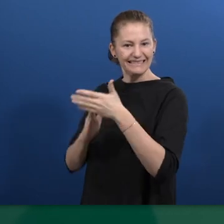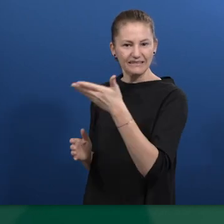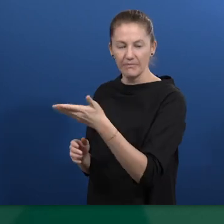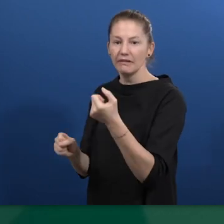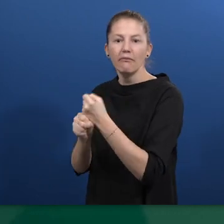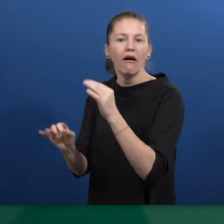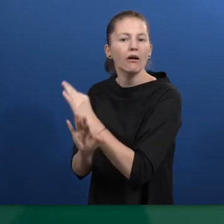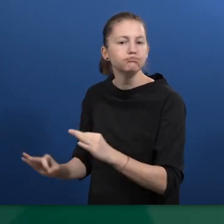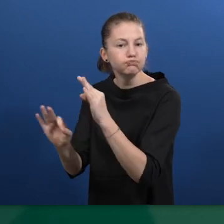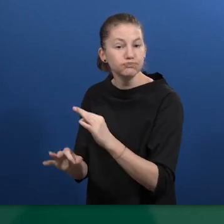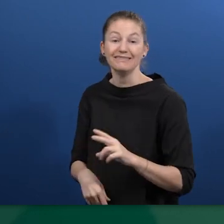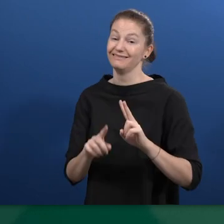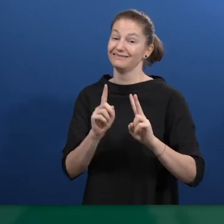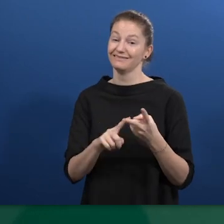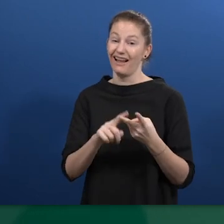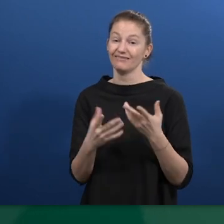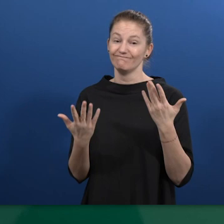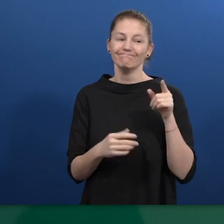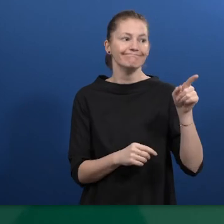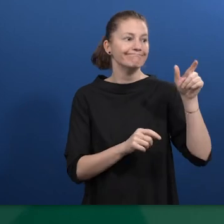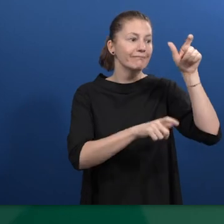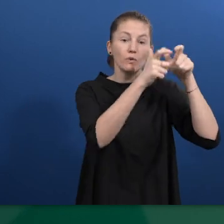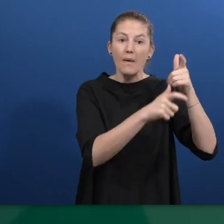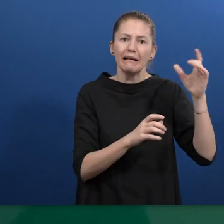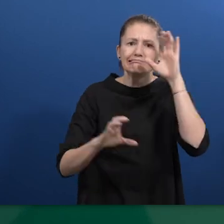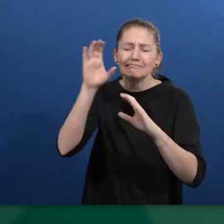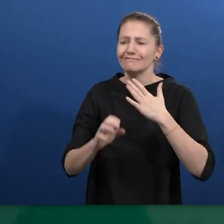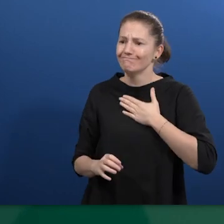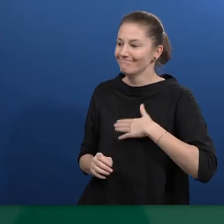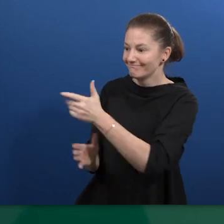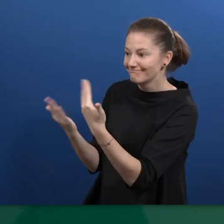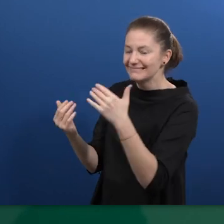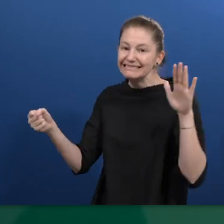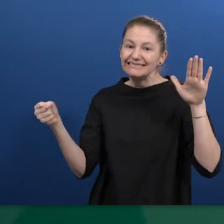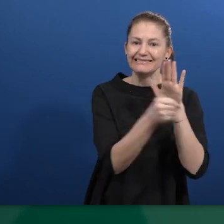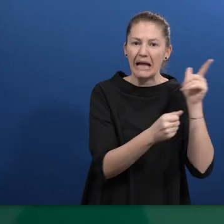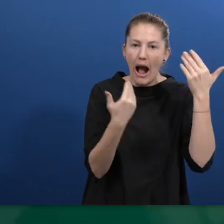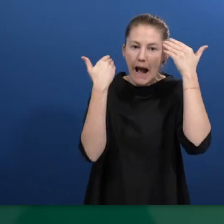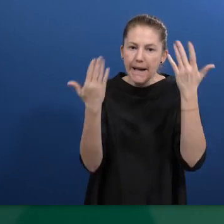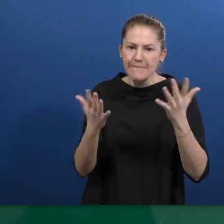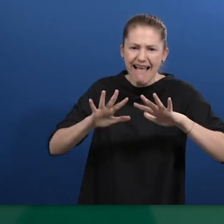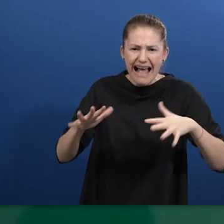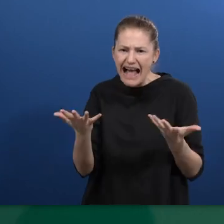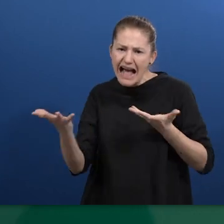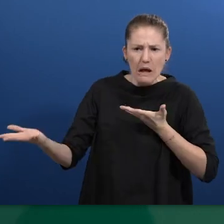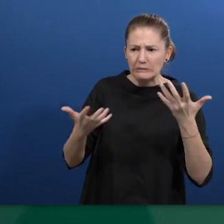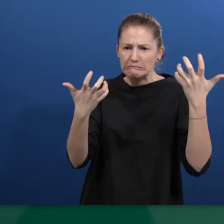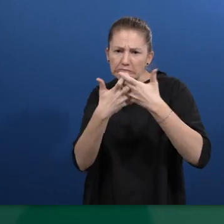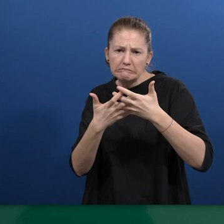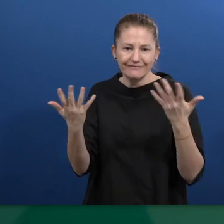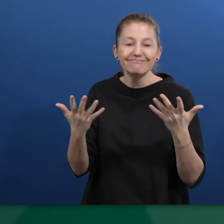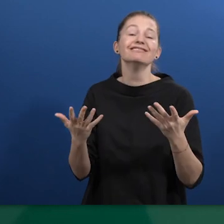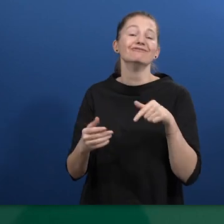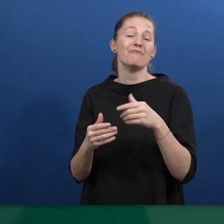desperately seeking for future talents but struggle with the issue of disability. The well-designed program solves these two problems